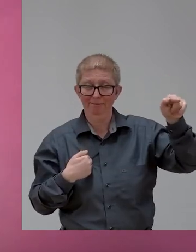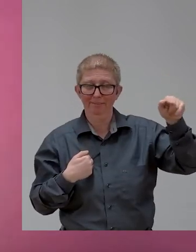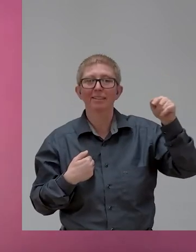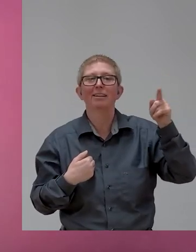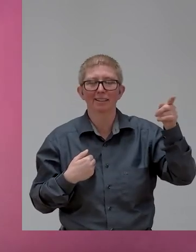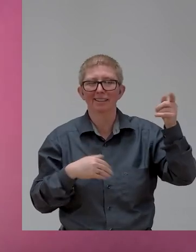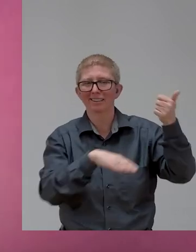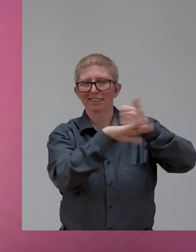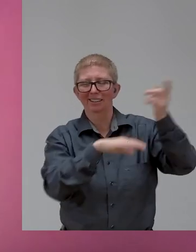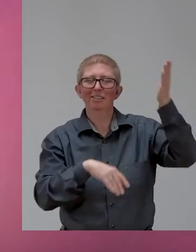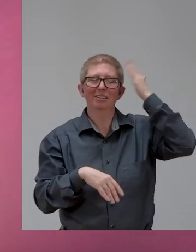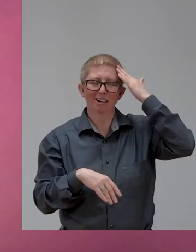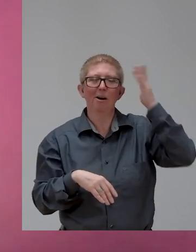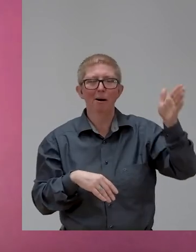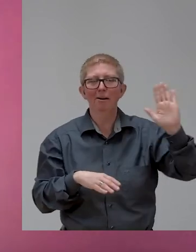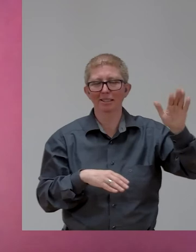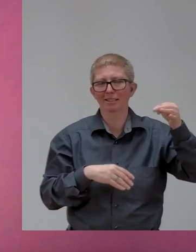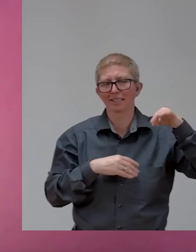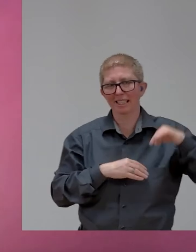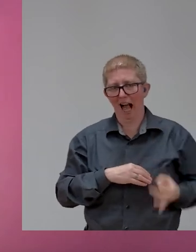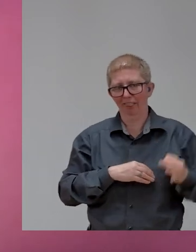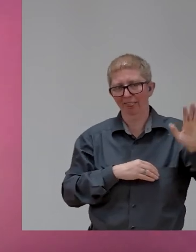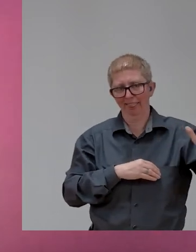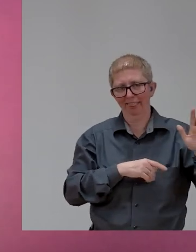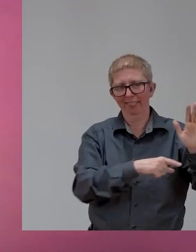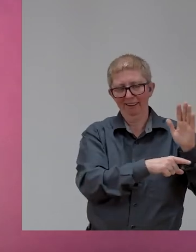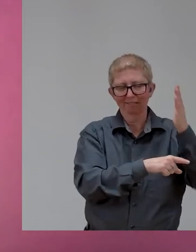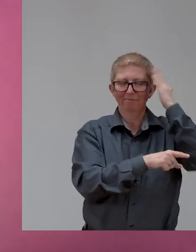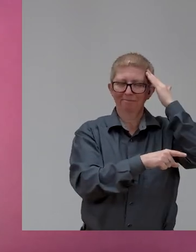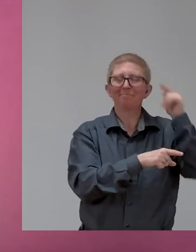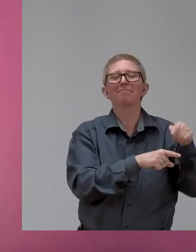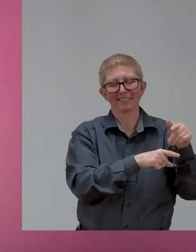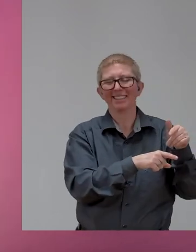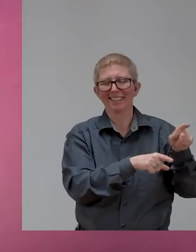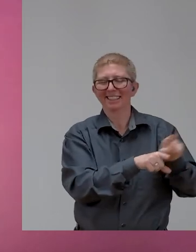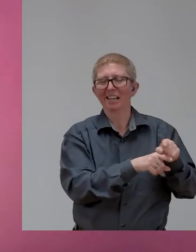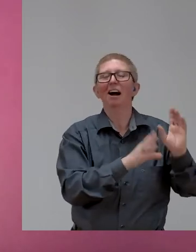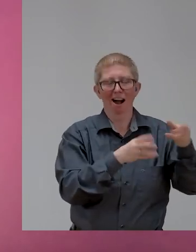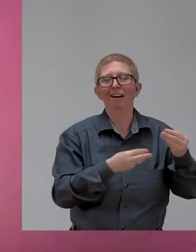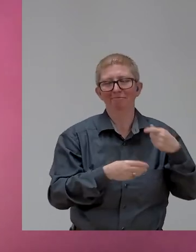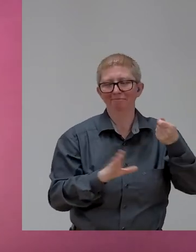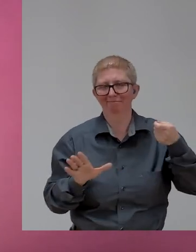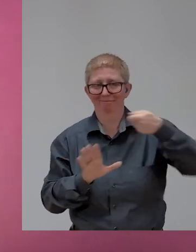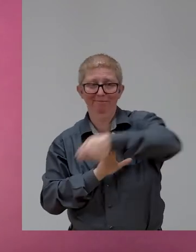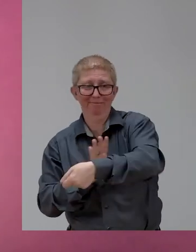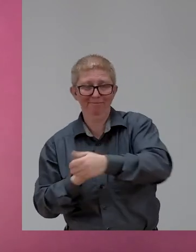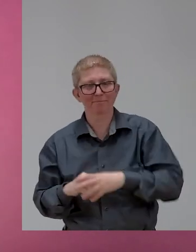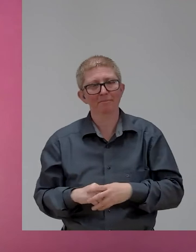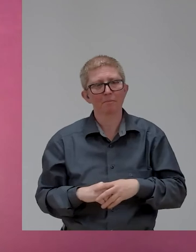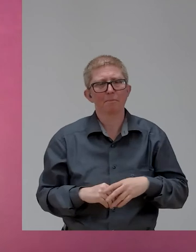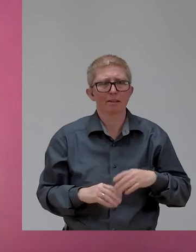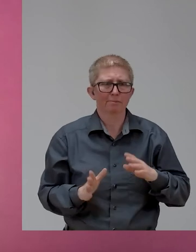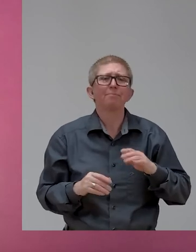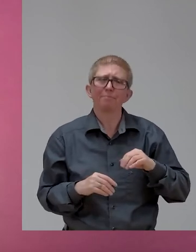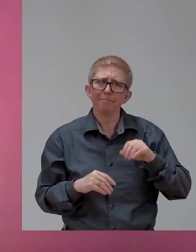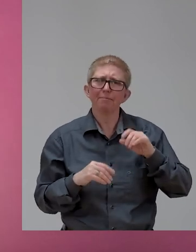where this will end up, but we want to ask the questions, go on the journey, will you come with us? And, and that was just